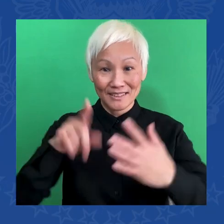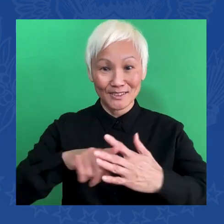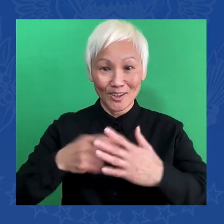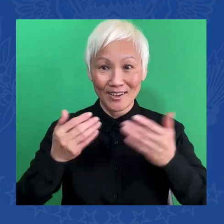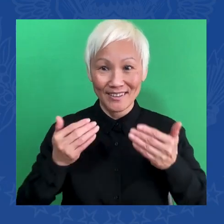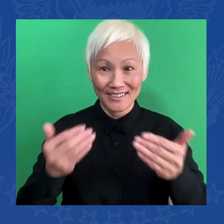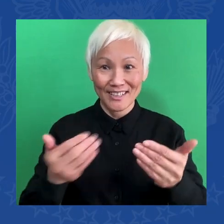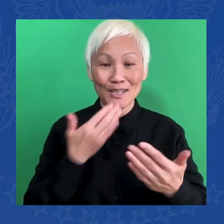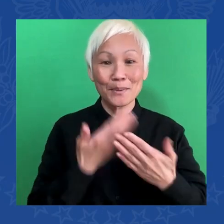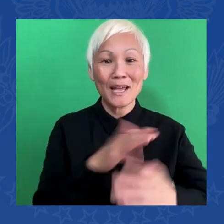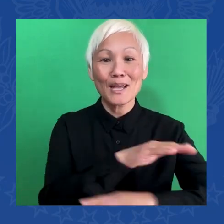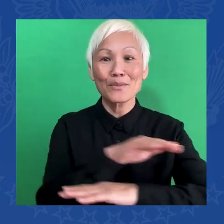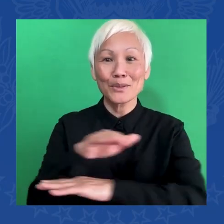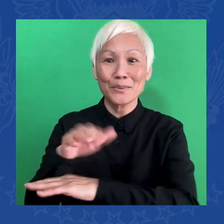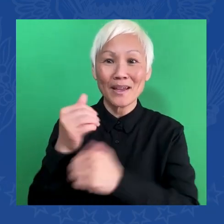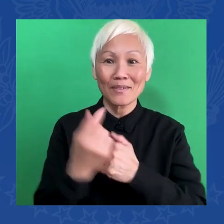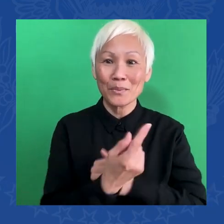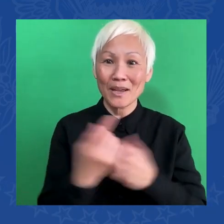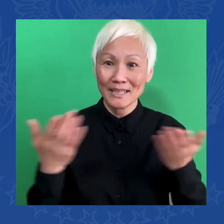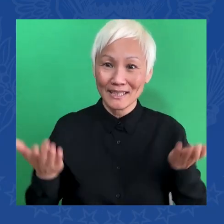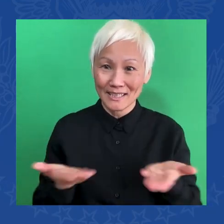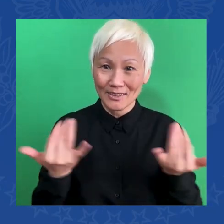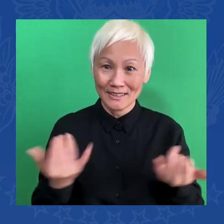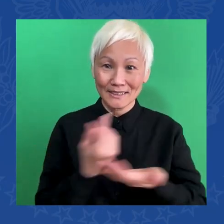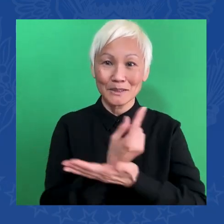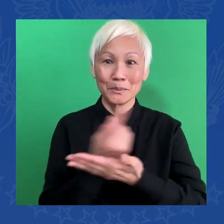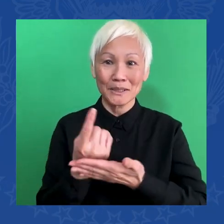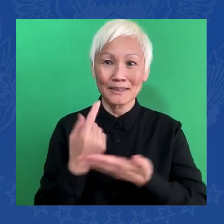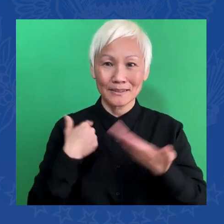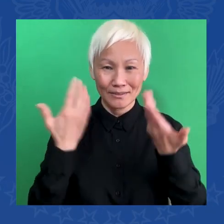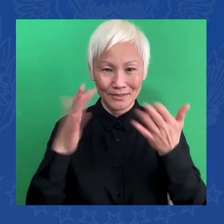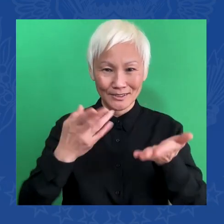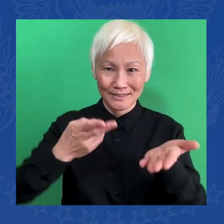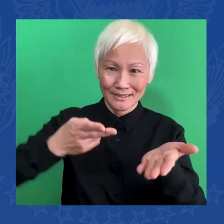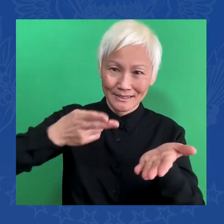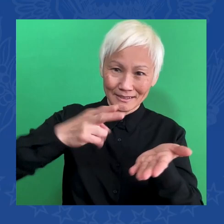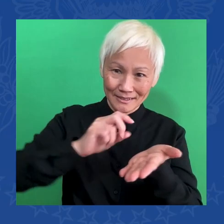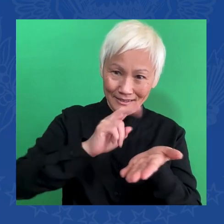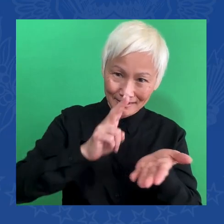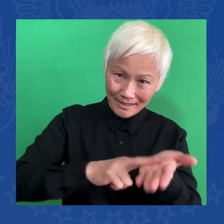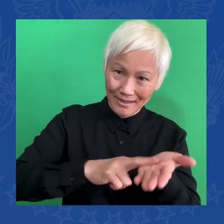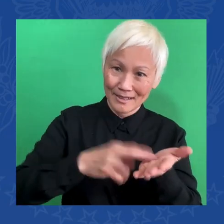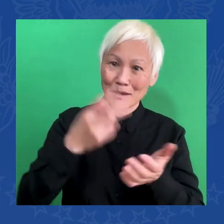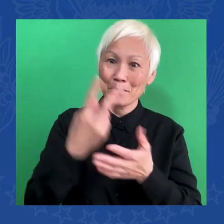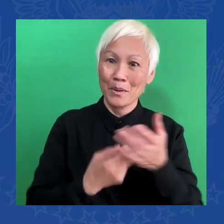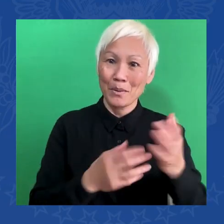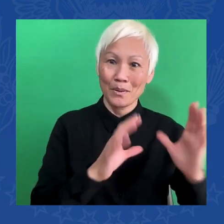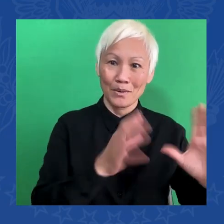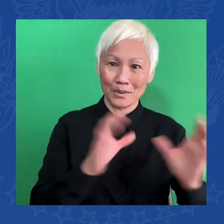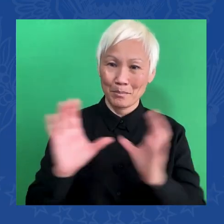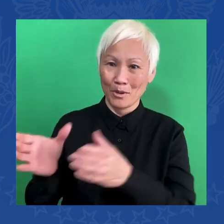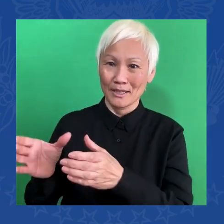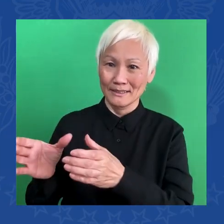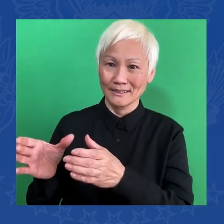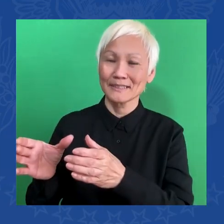signed in law the Bipartisan Government Funding Bill, demonstrating again that the American people,